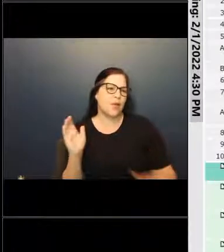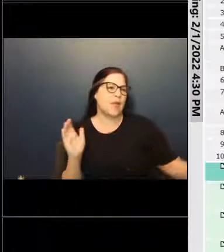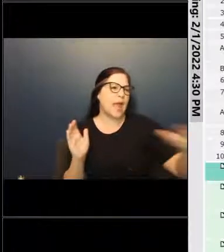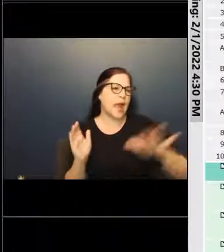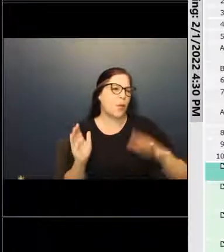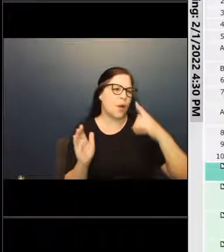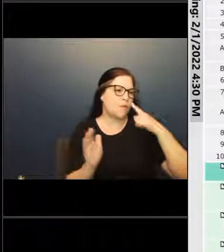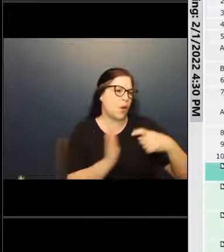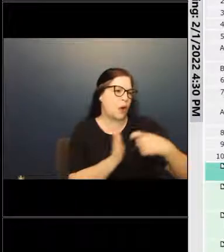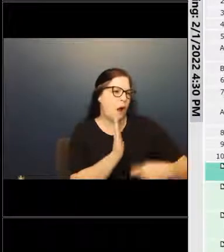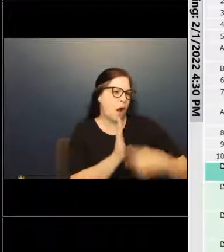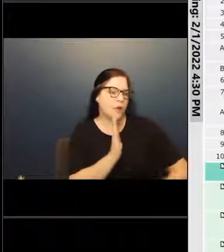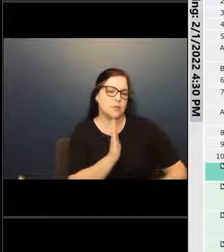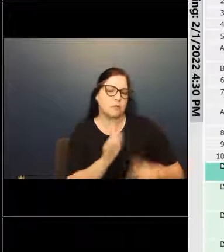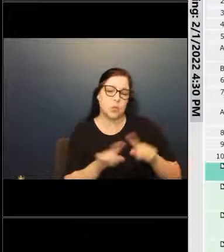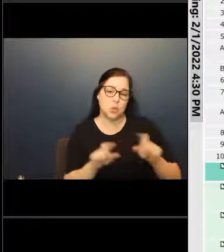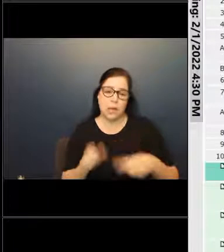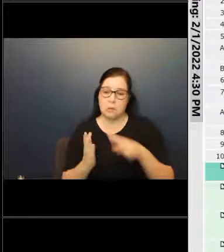With that, I'll be here for any questions.